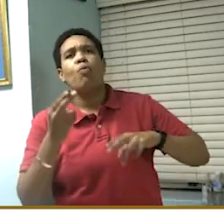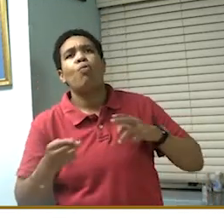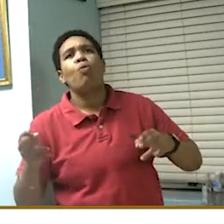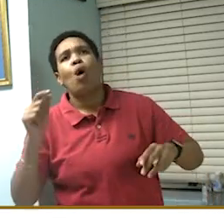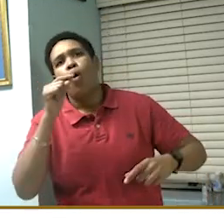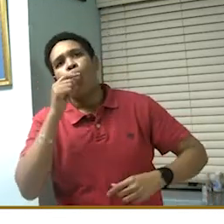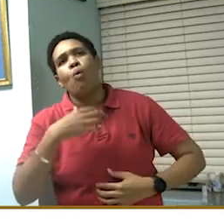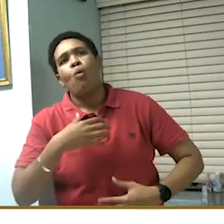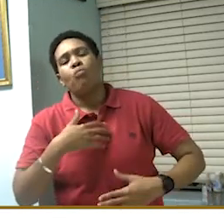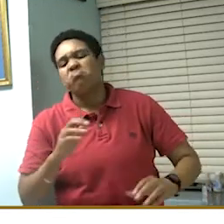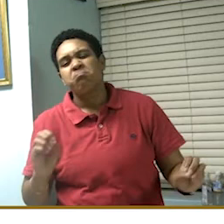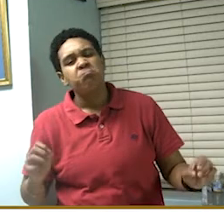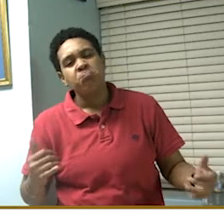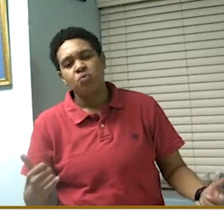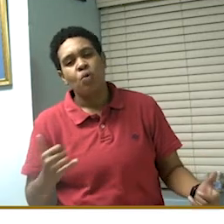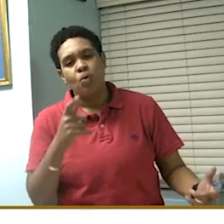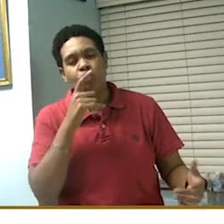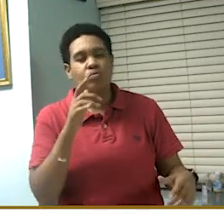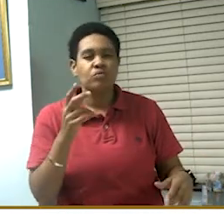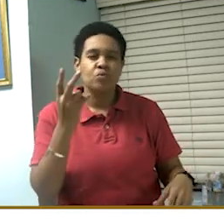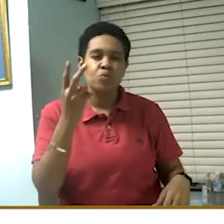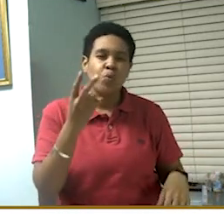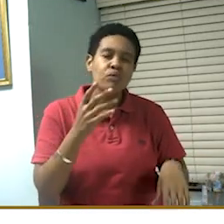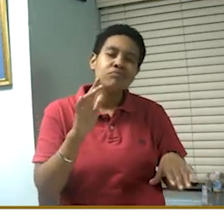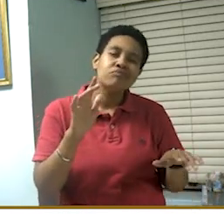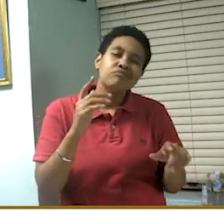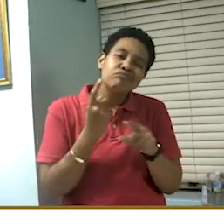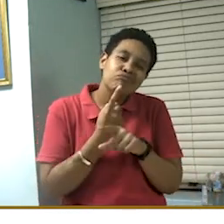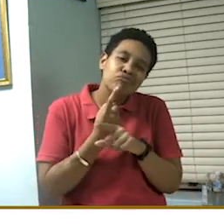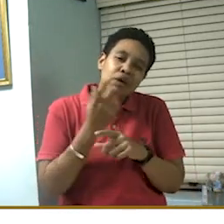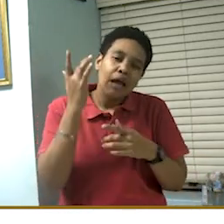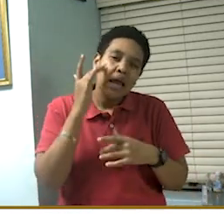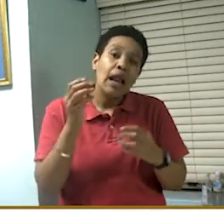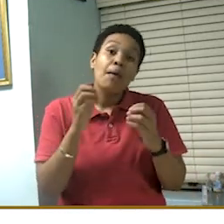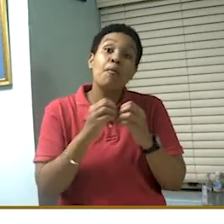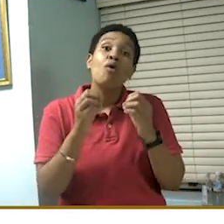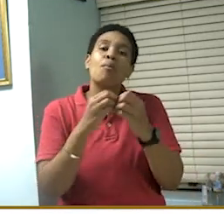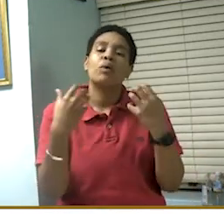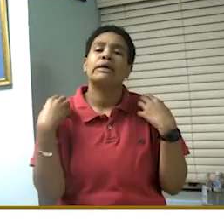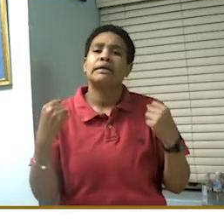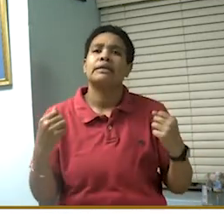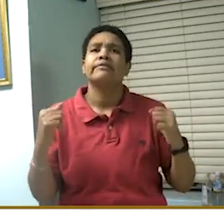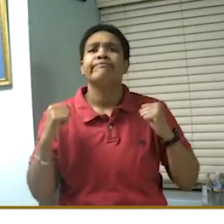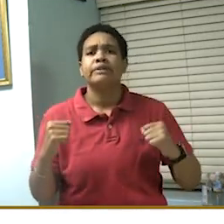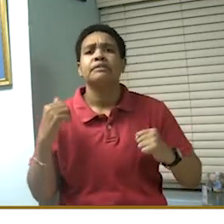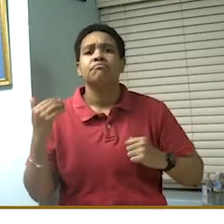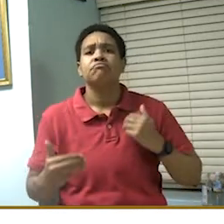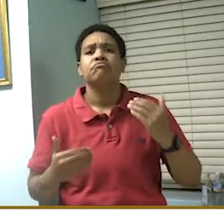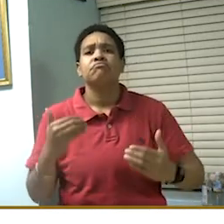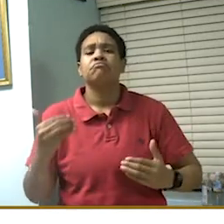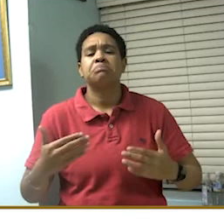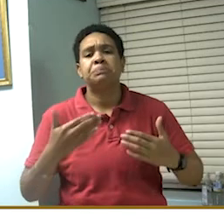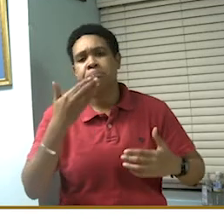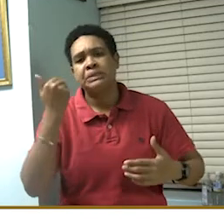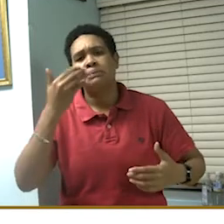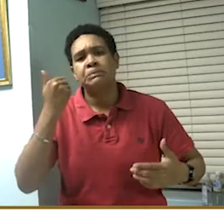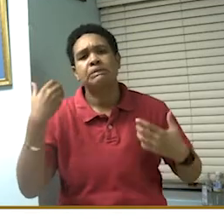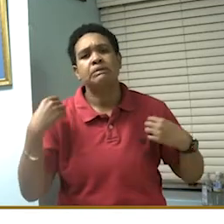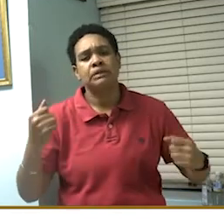are moderately ill, and we have more and more recovering each day.